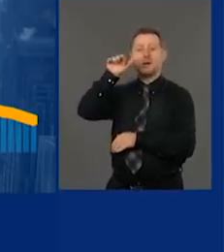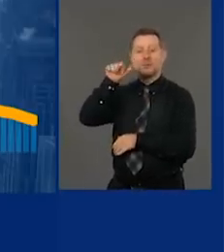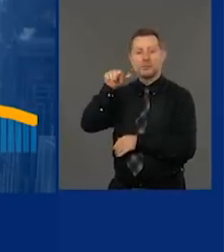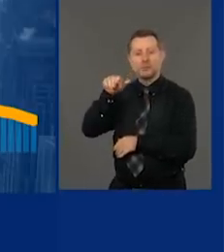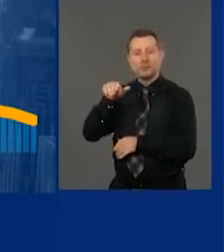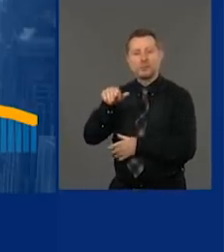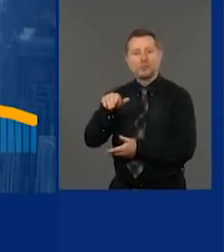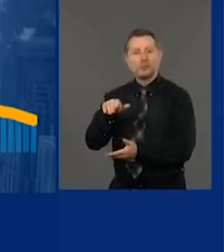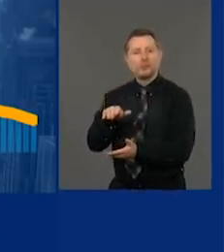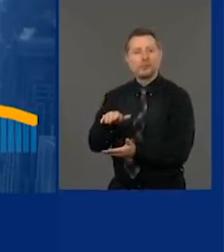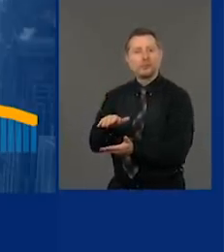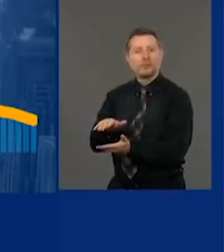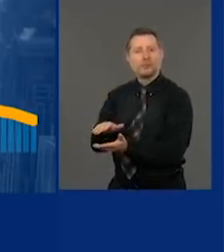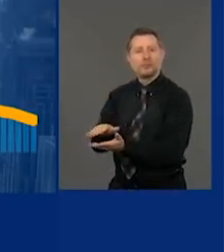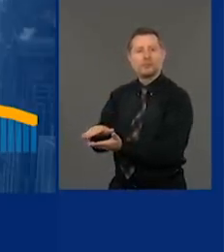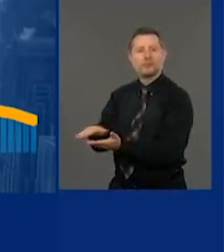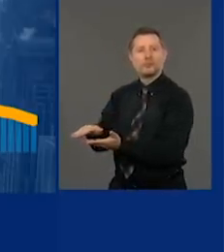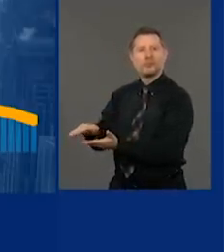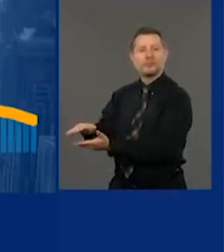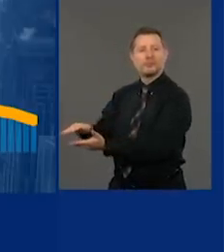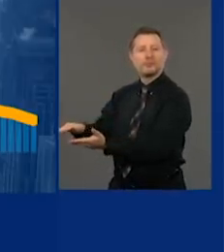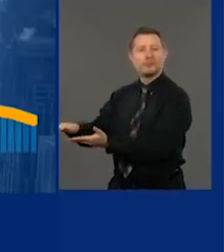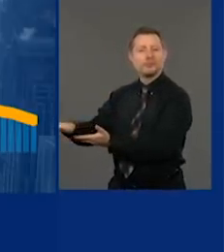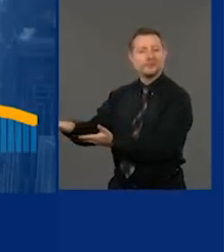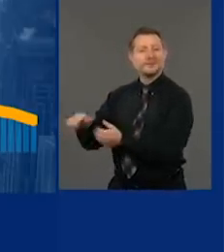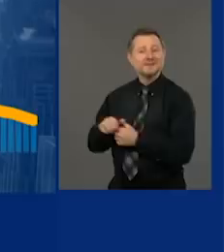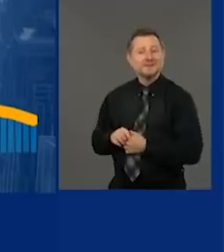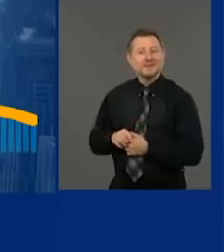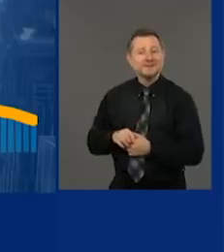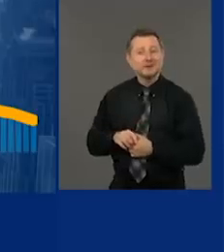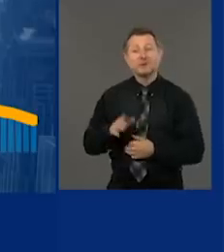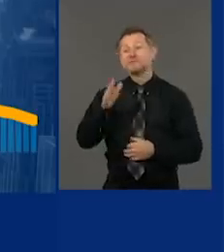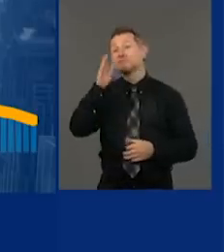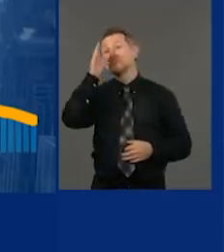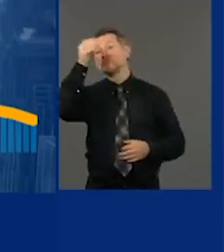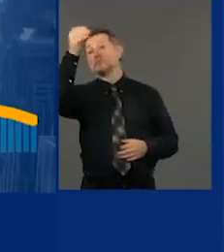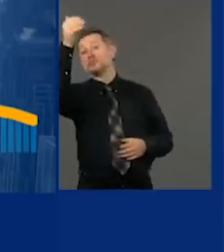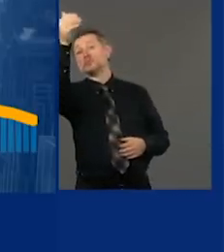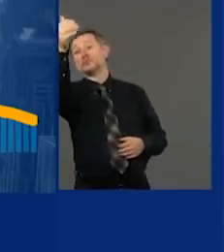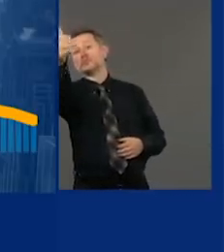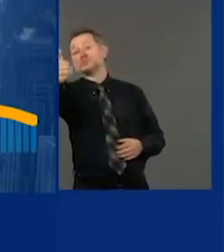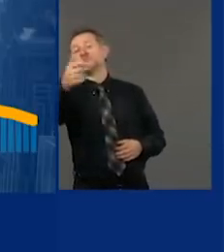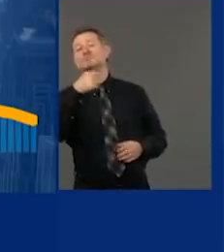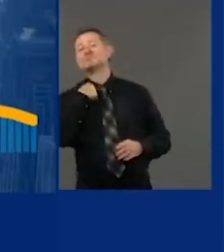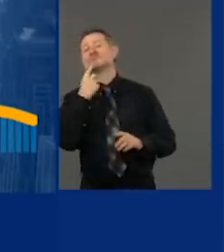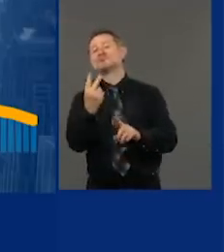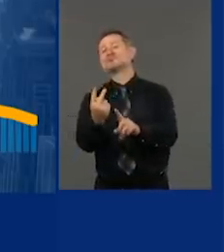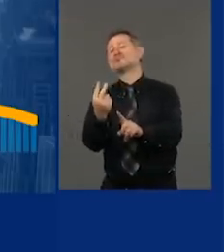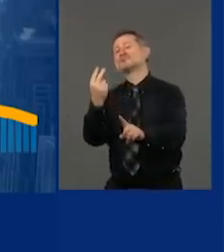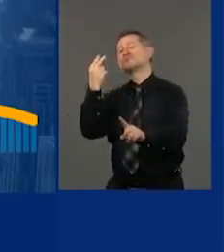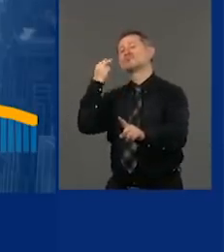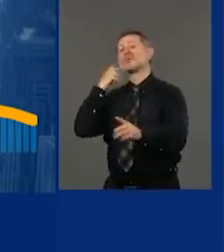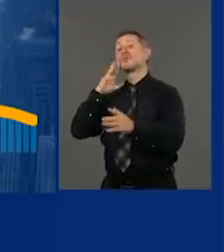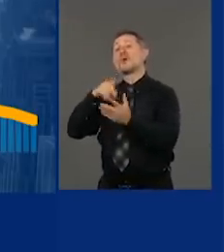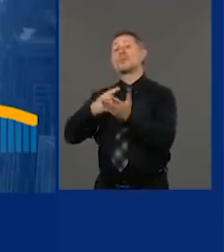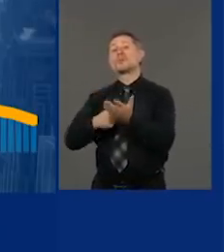side. And there you will be talking about what we did for decades to come.